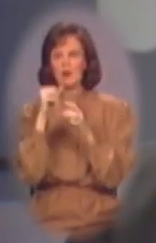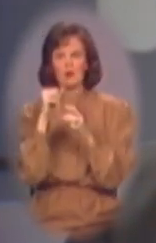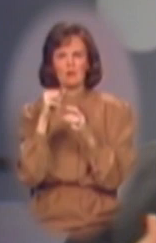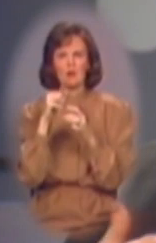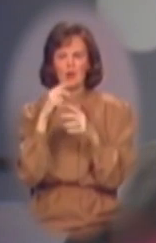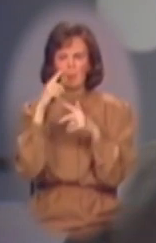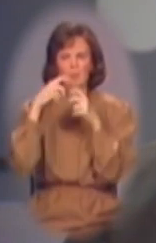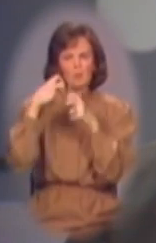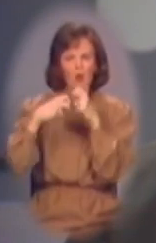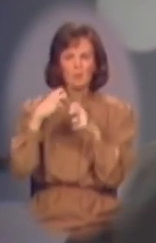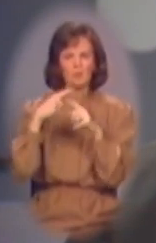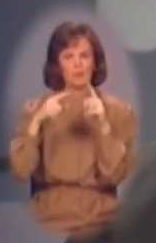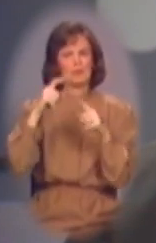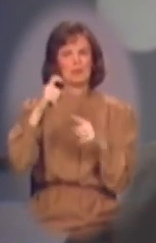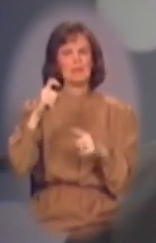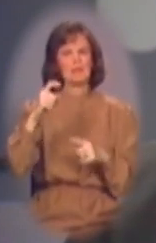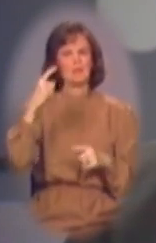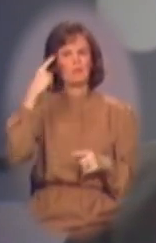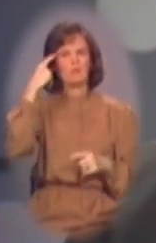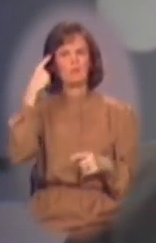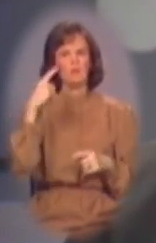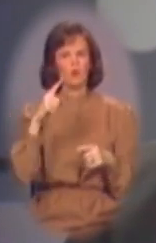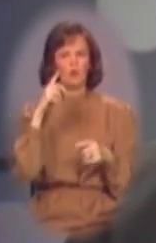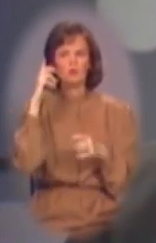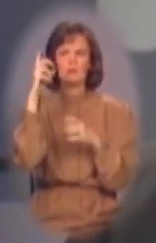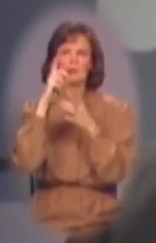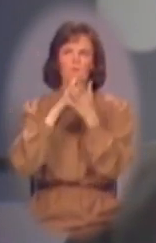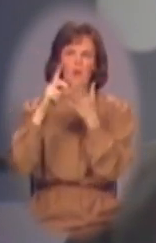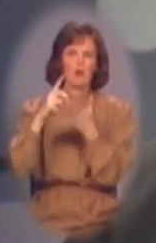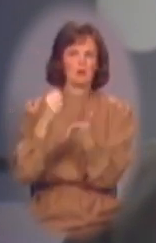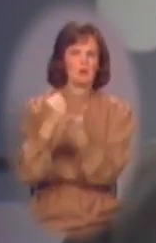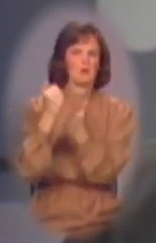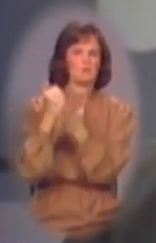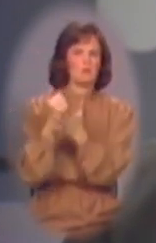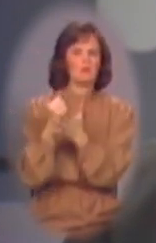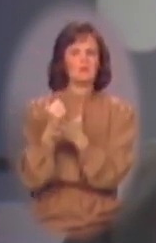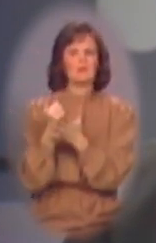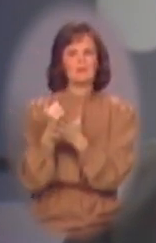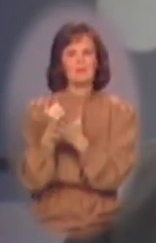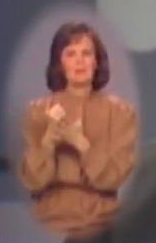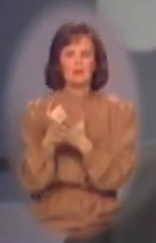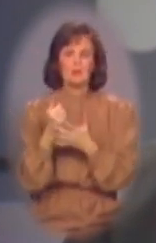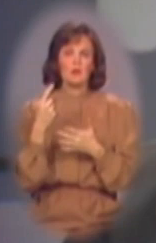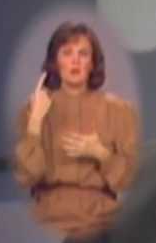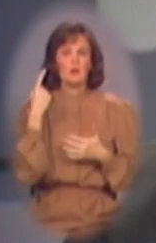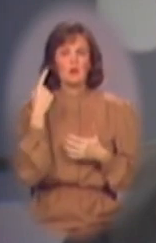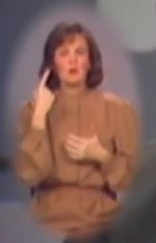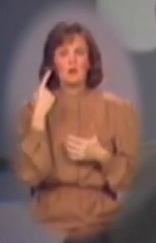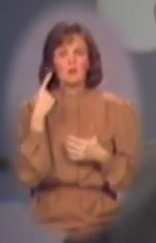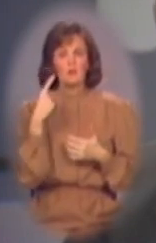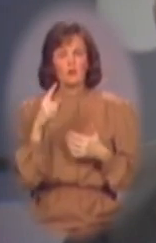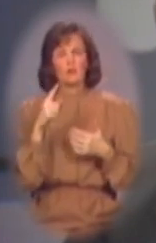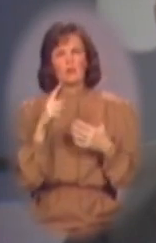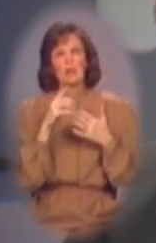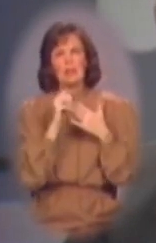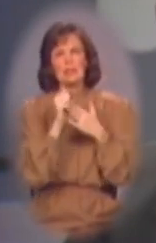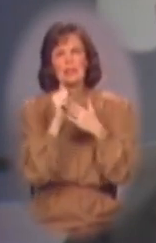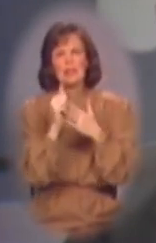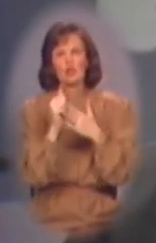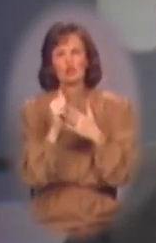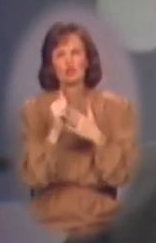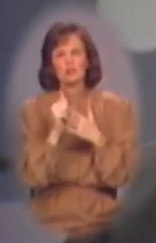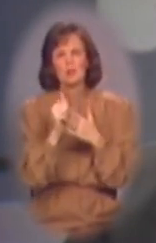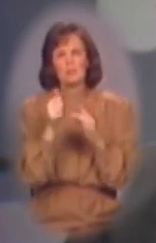on the problems, but on the need for divine assistance. In terms of the leadership itself,